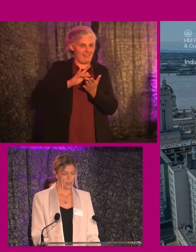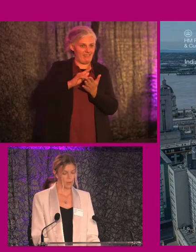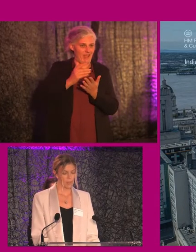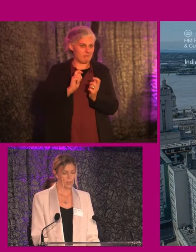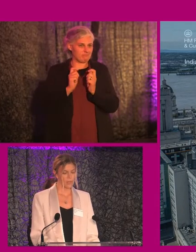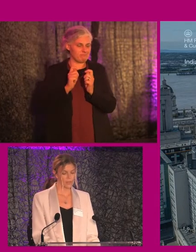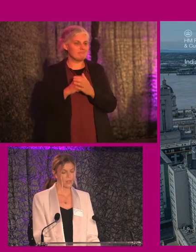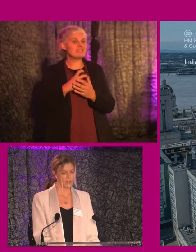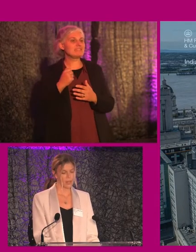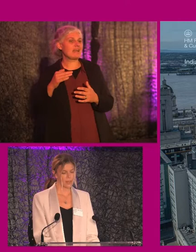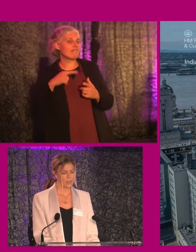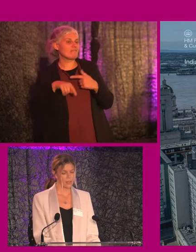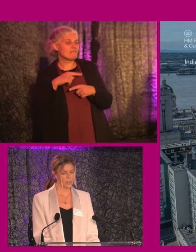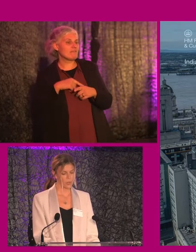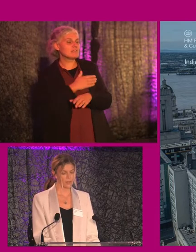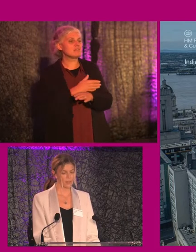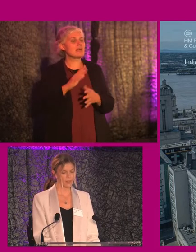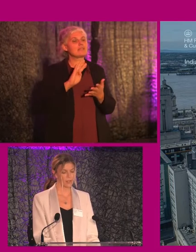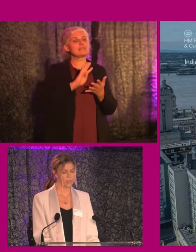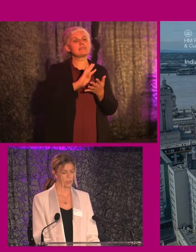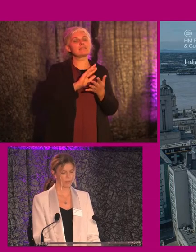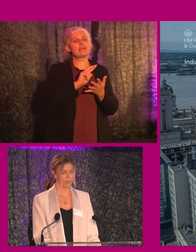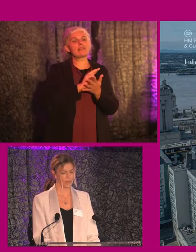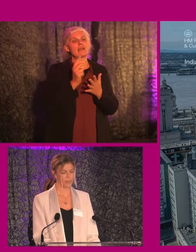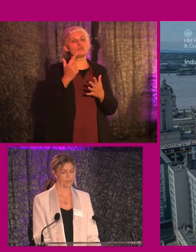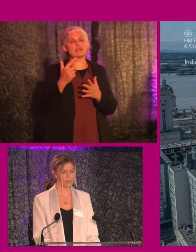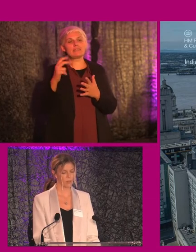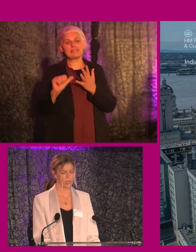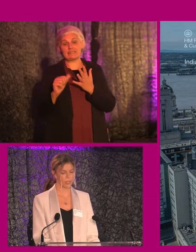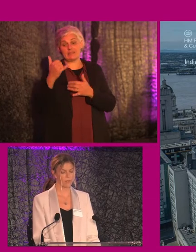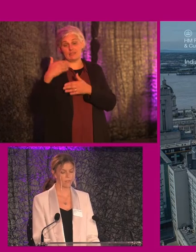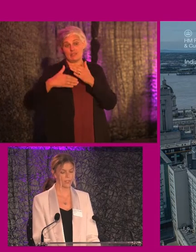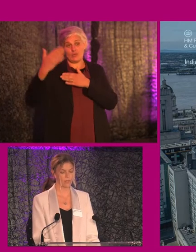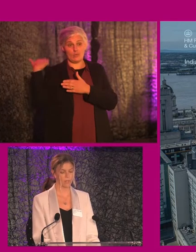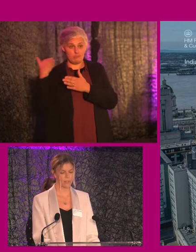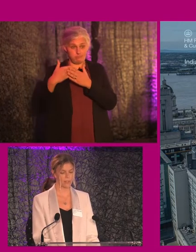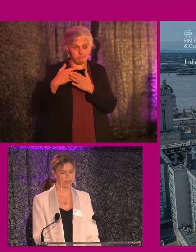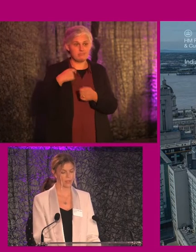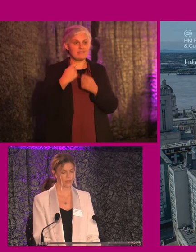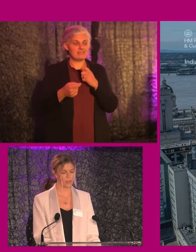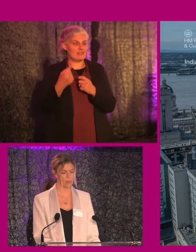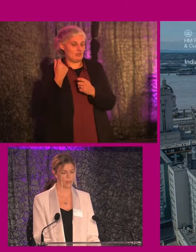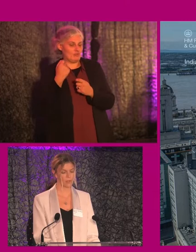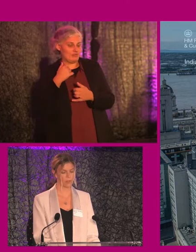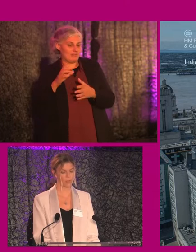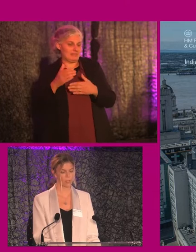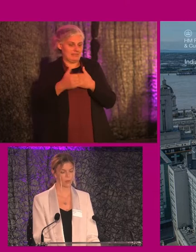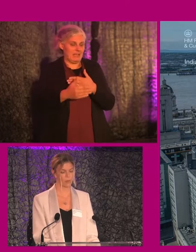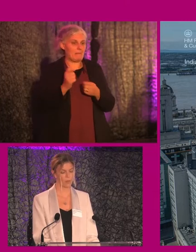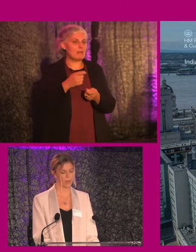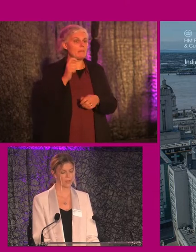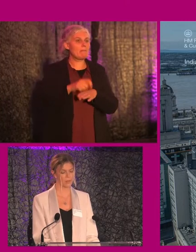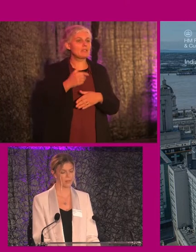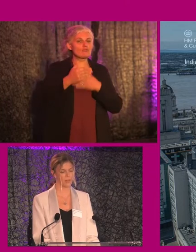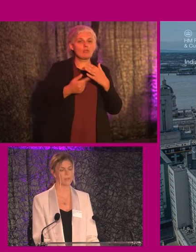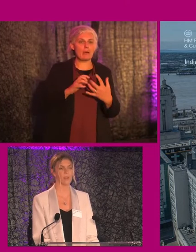Start building start in 1926. The original magnificence and grandeur had faded in recent decades and the best description that could